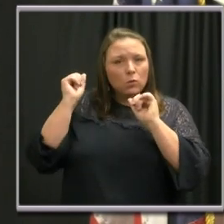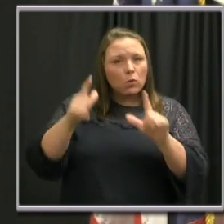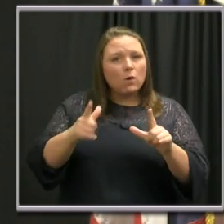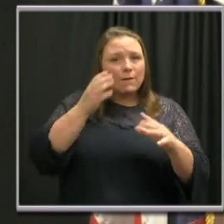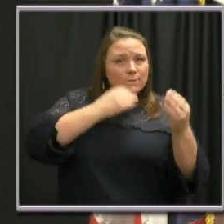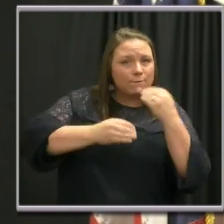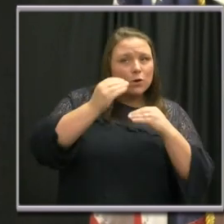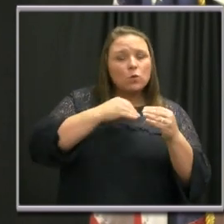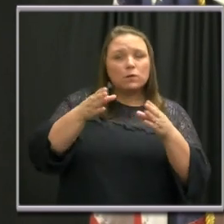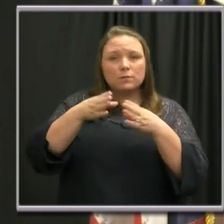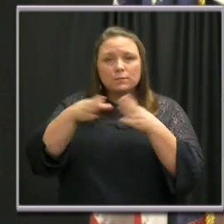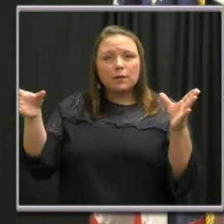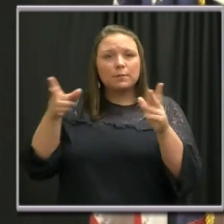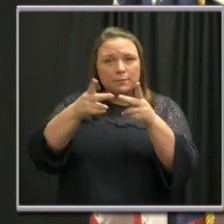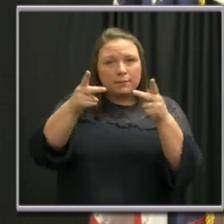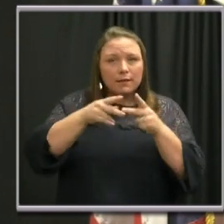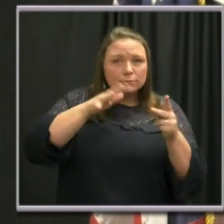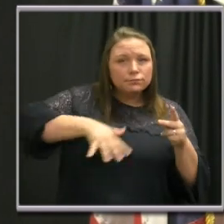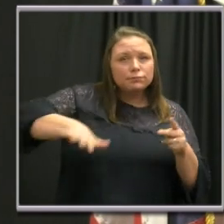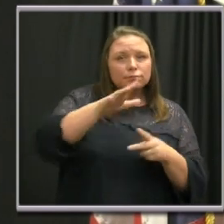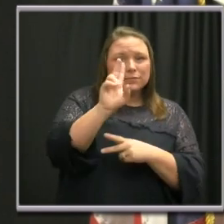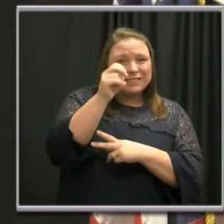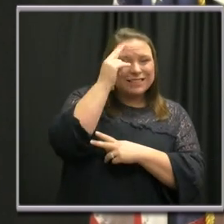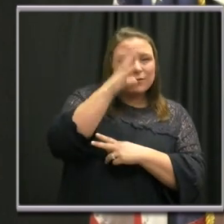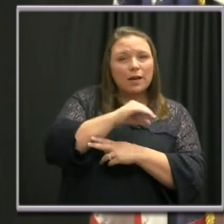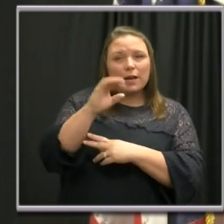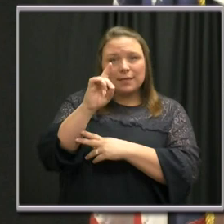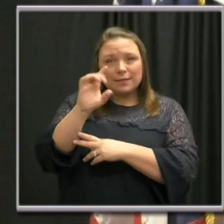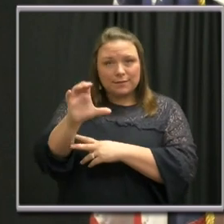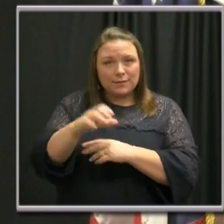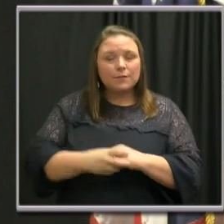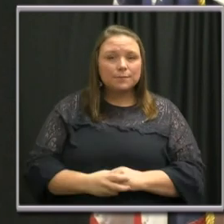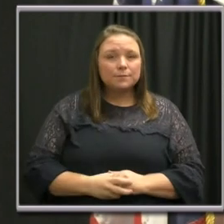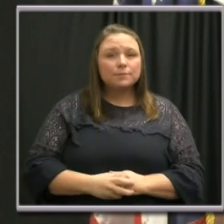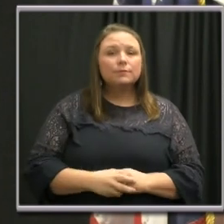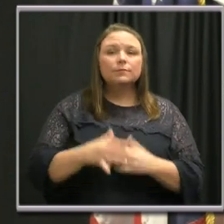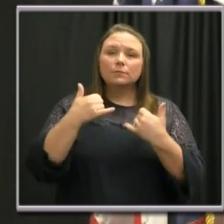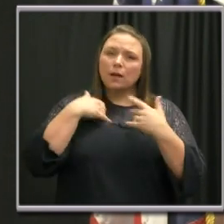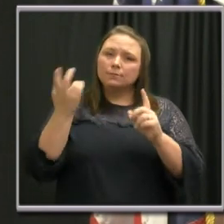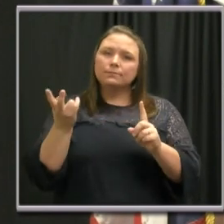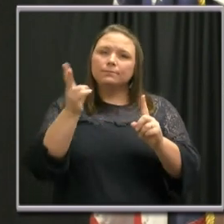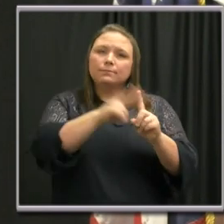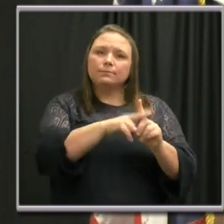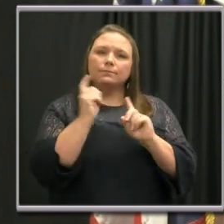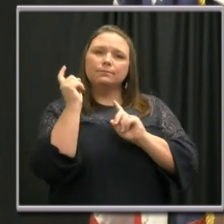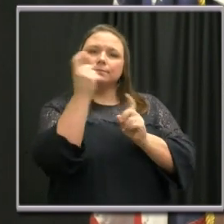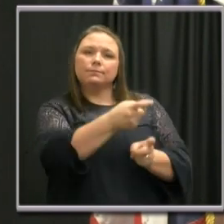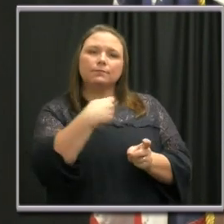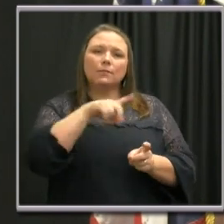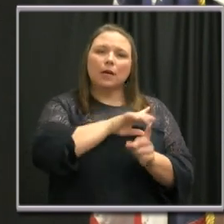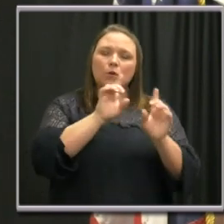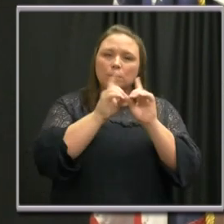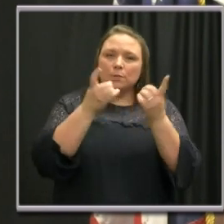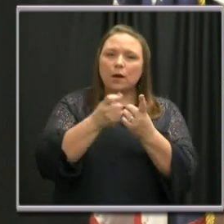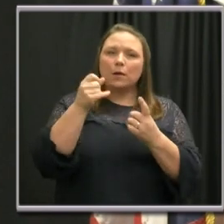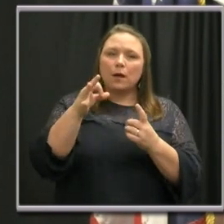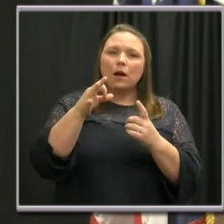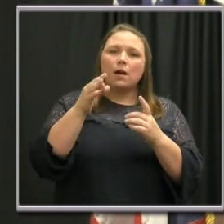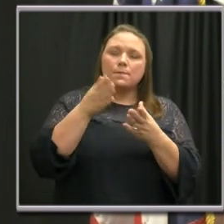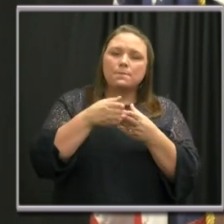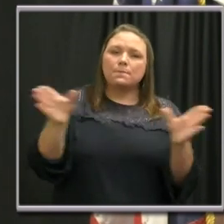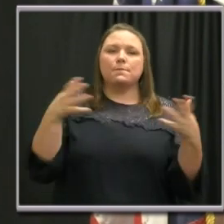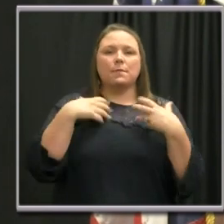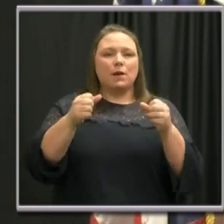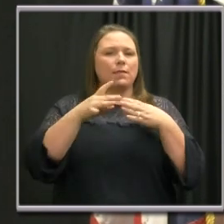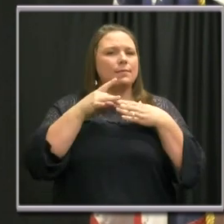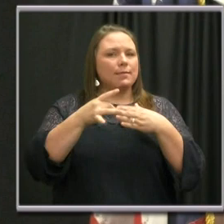and public facilities in Nashville and Davidson County. I have appointed Mr. Atkins as our Department of Public Health's